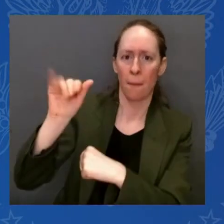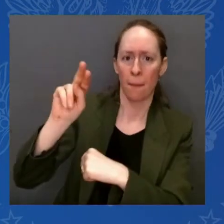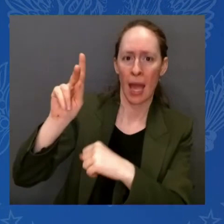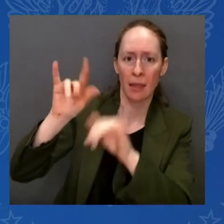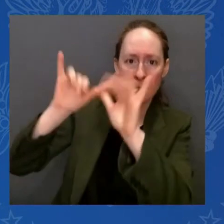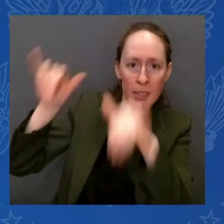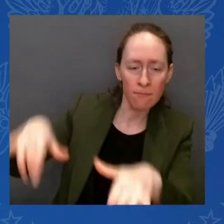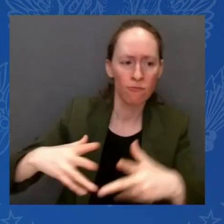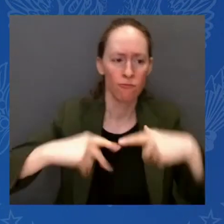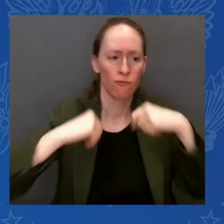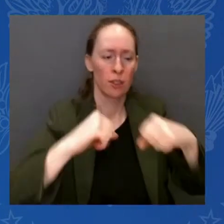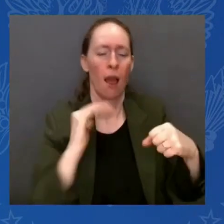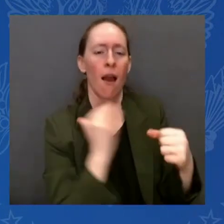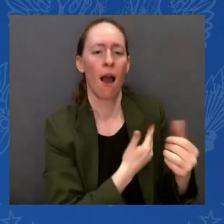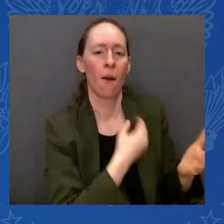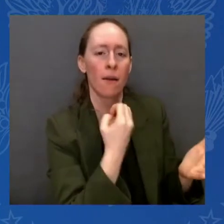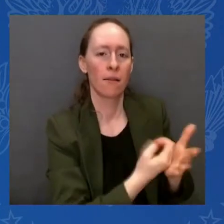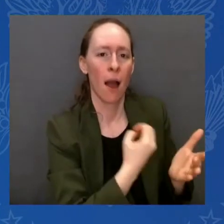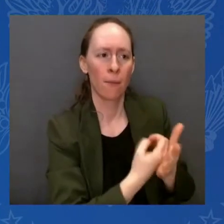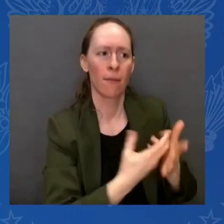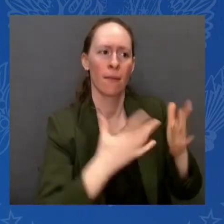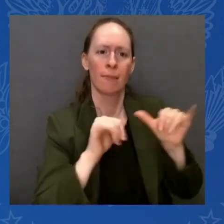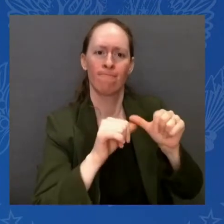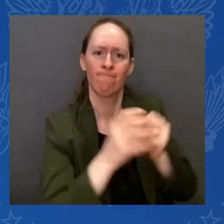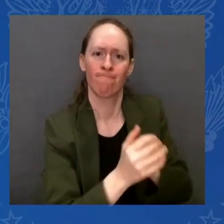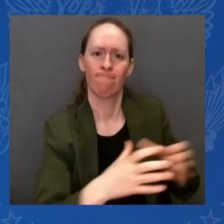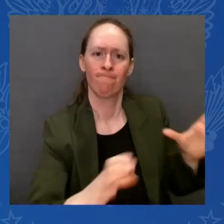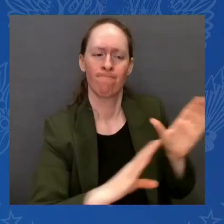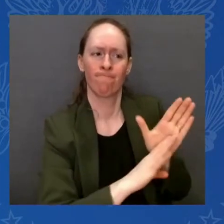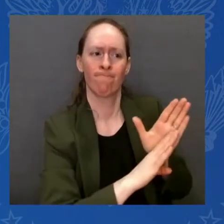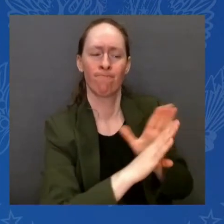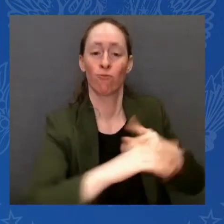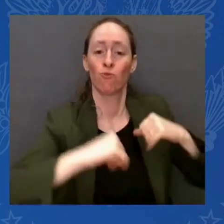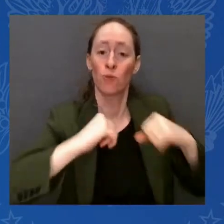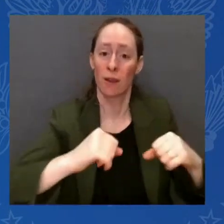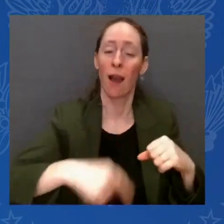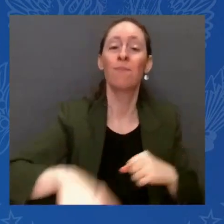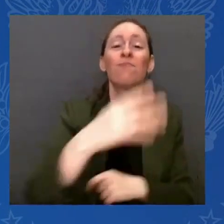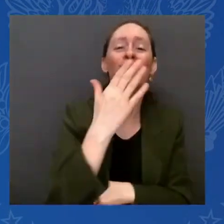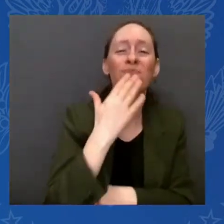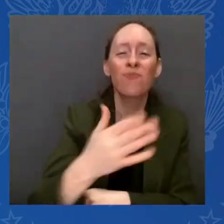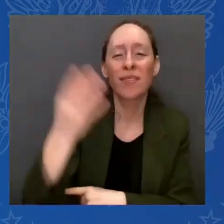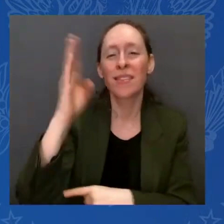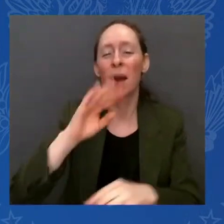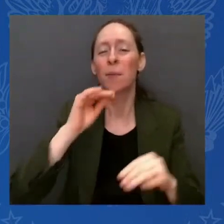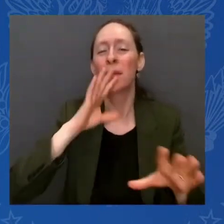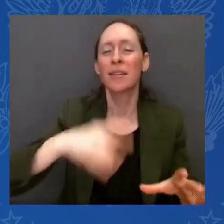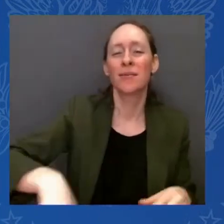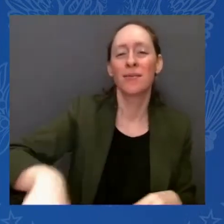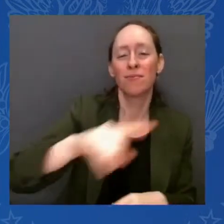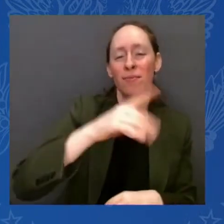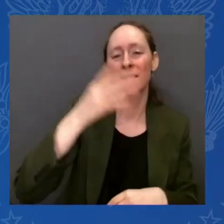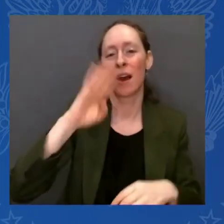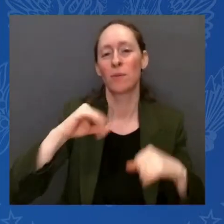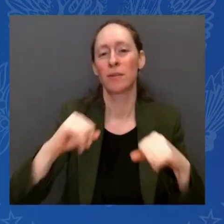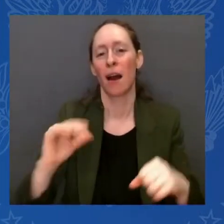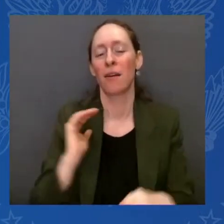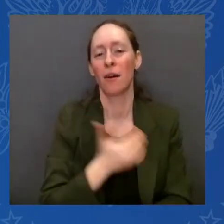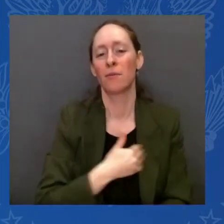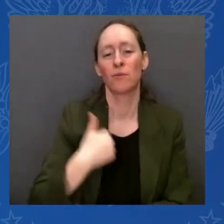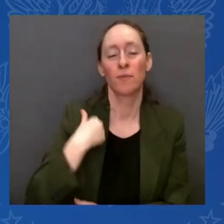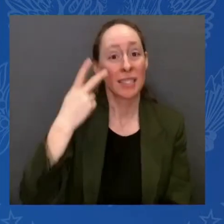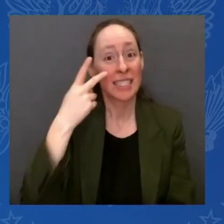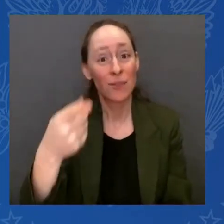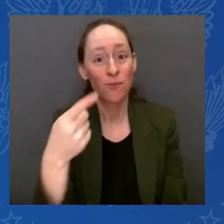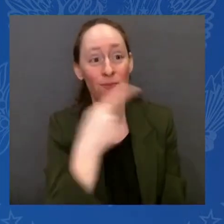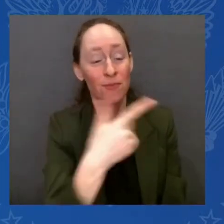Thank you. God bless you. And may God protect our troops. you in California. Mr. President, what do you know right now about why this happened? And can you assure Americans that